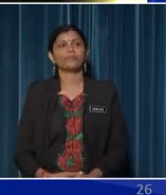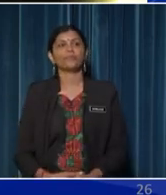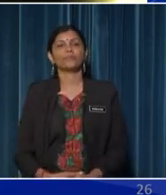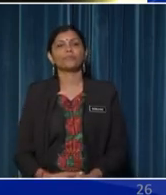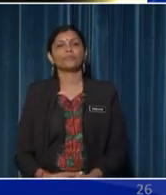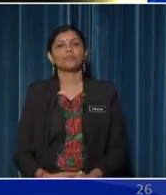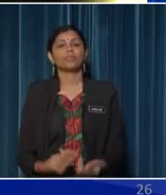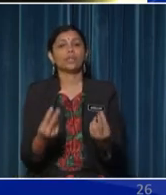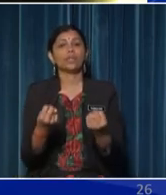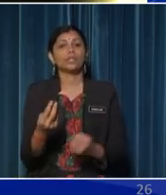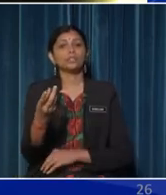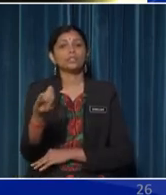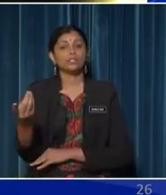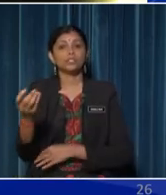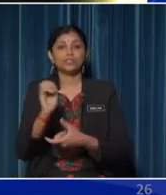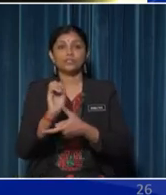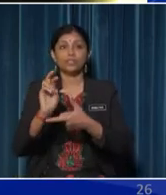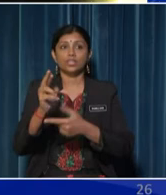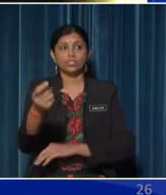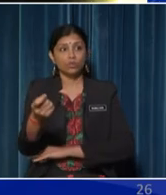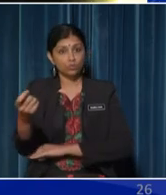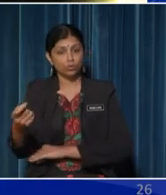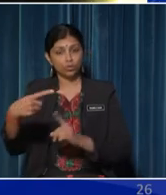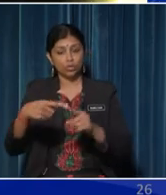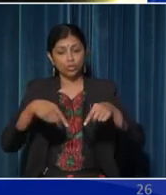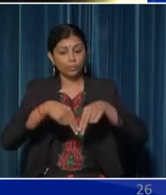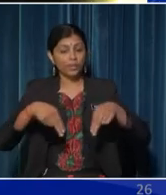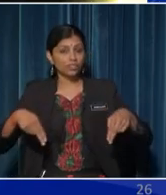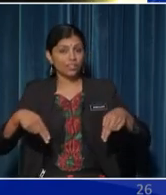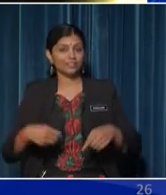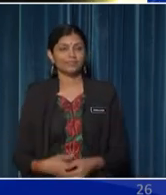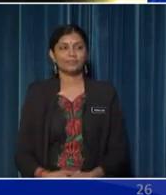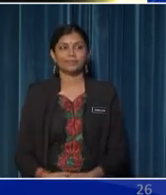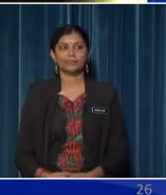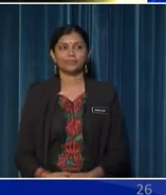This parameter is a device or tool to measure